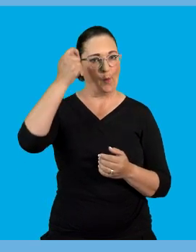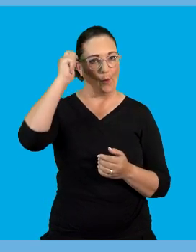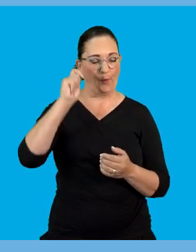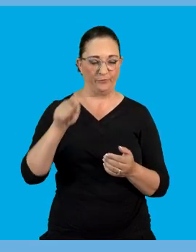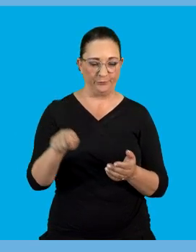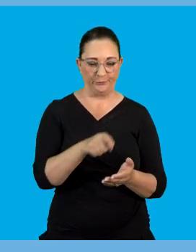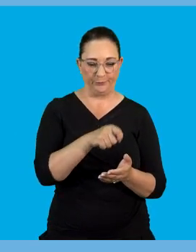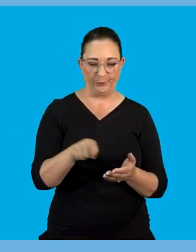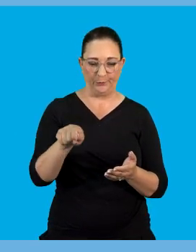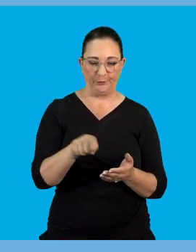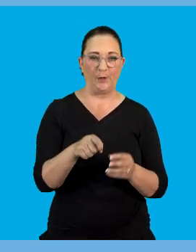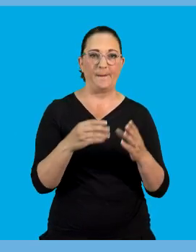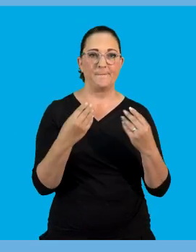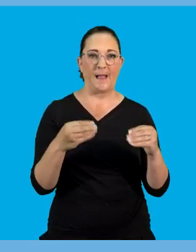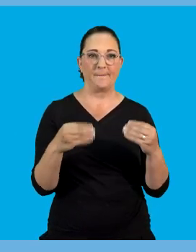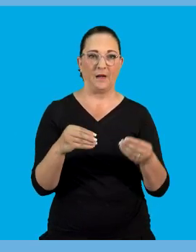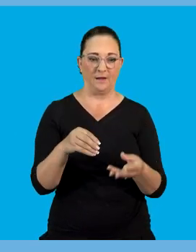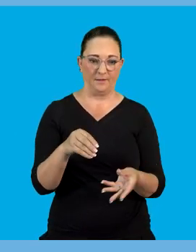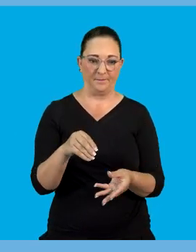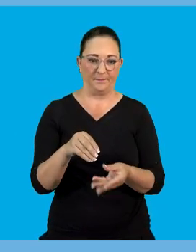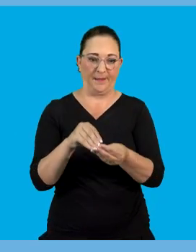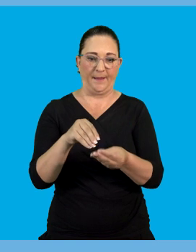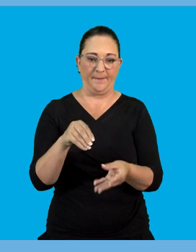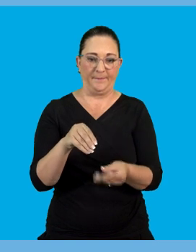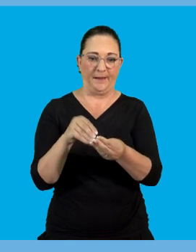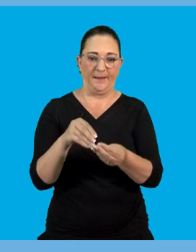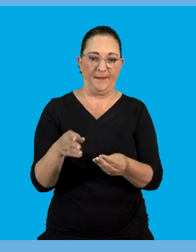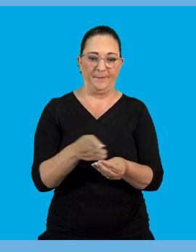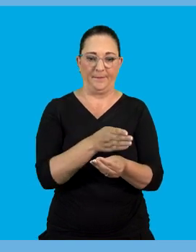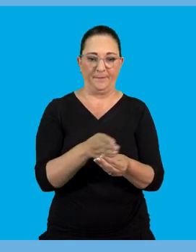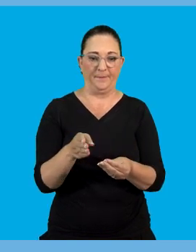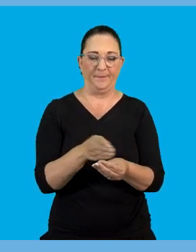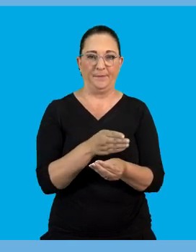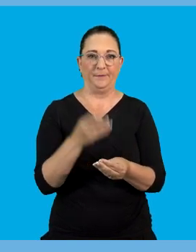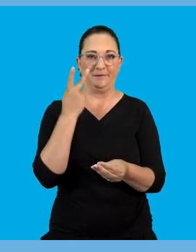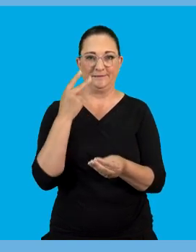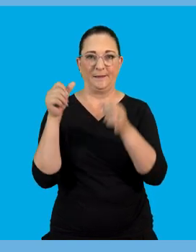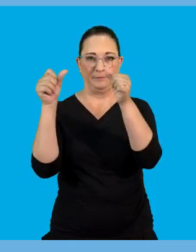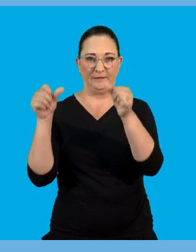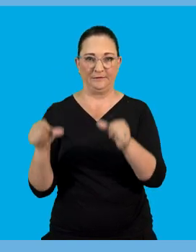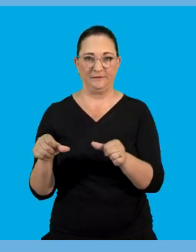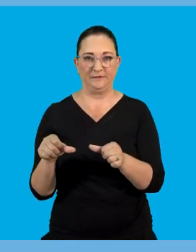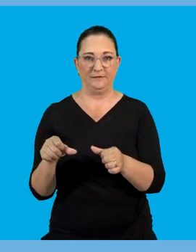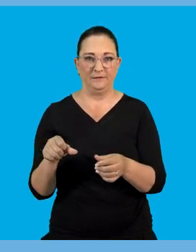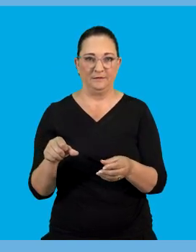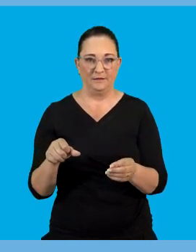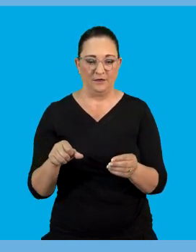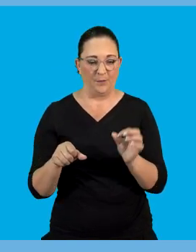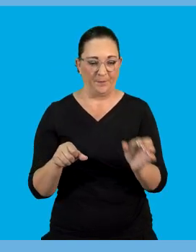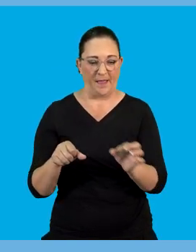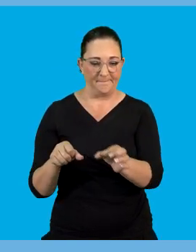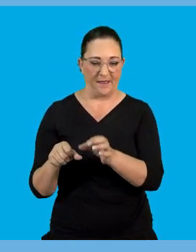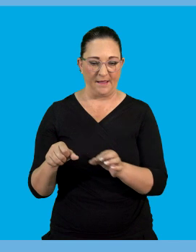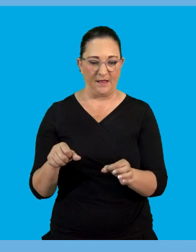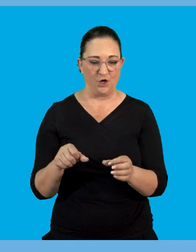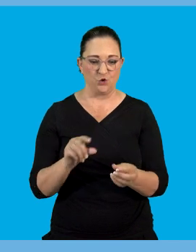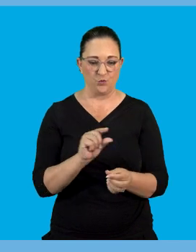up small pieces of paper due to static electricity. So as we can see on the side here we have a comb that is picking